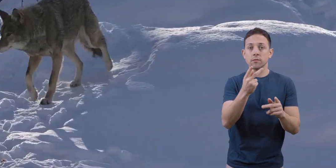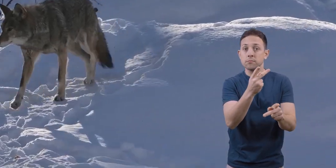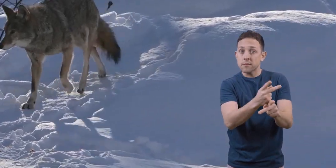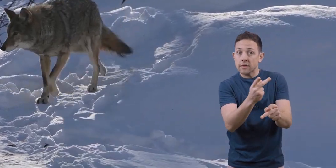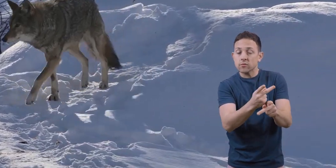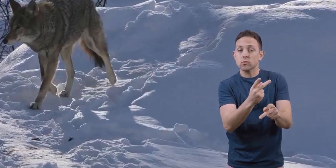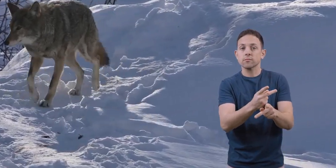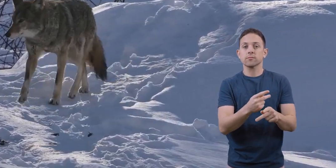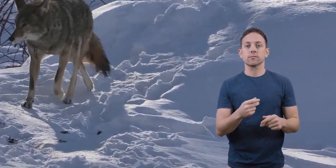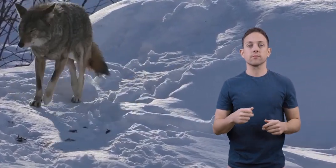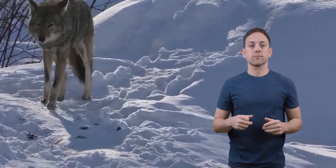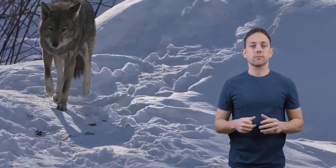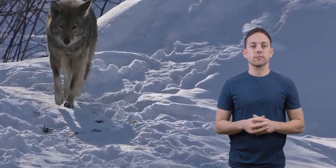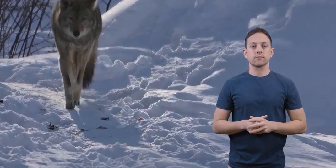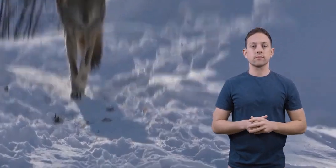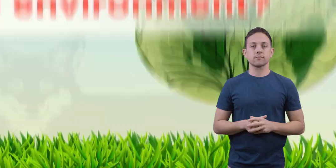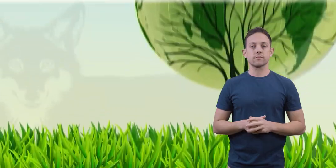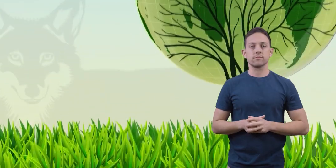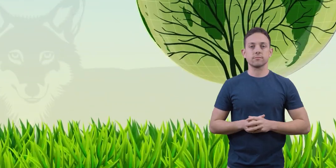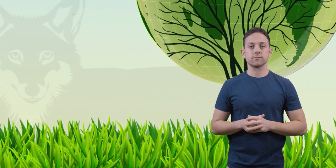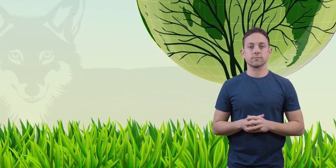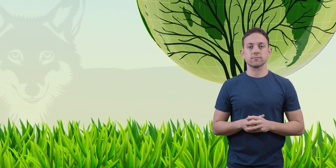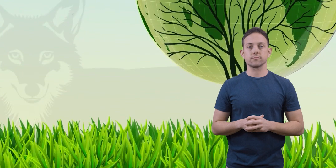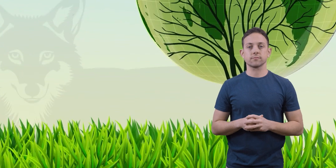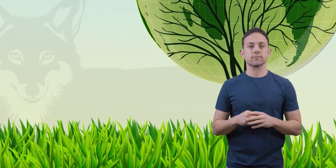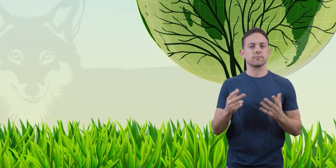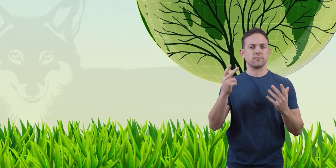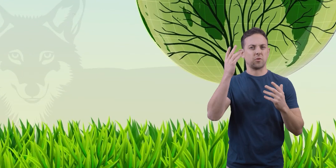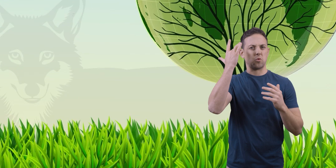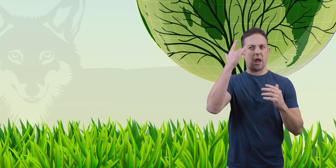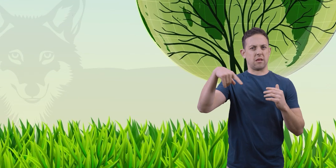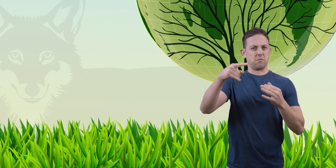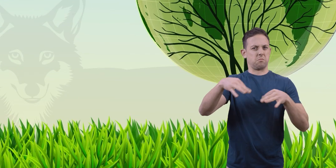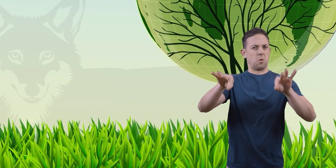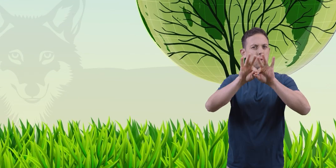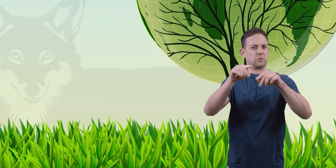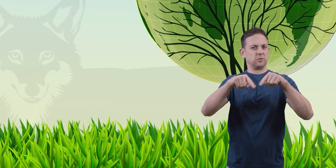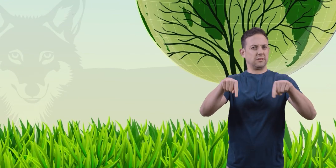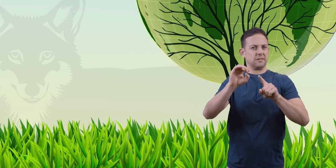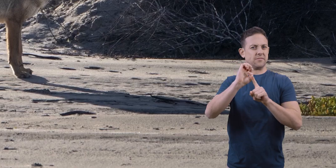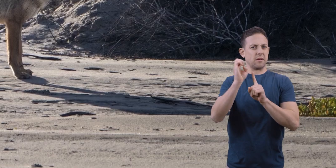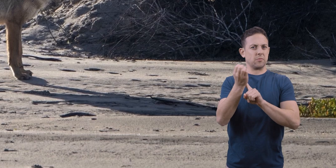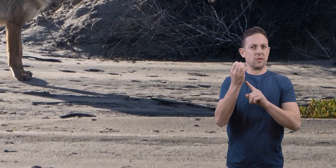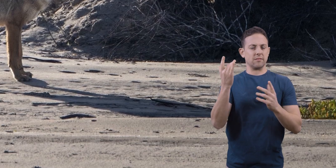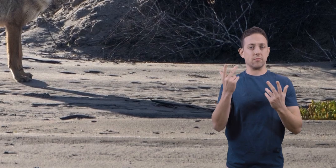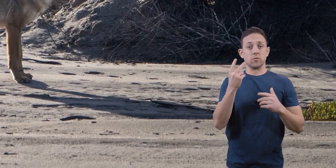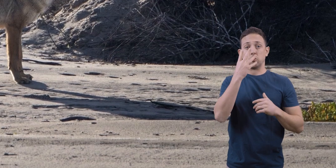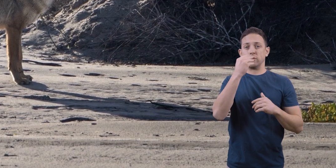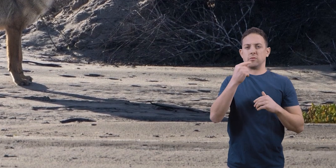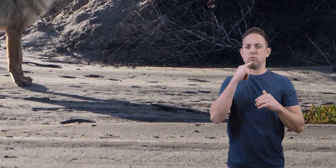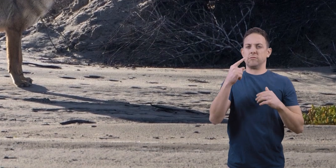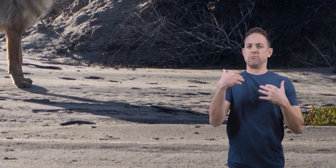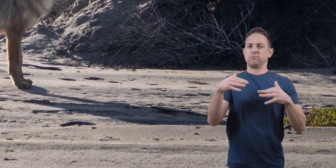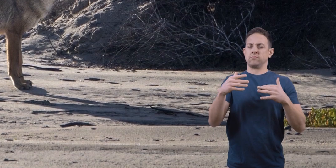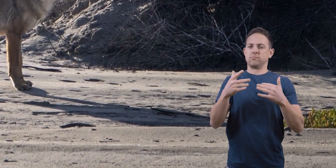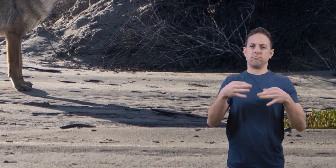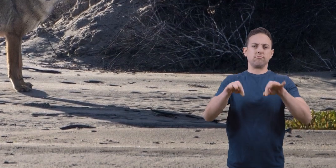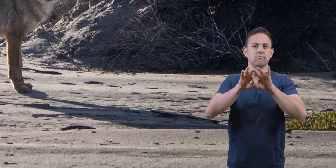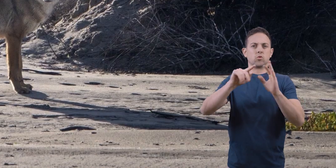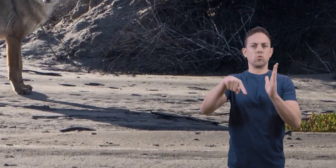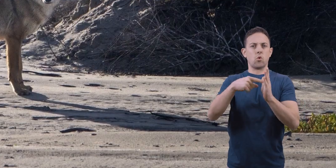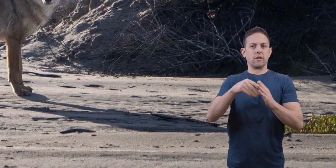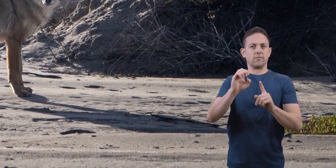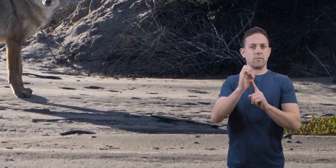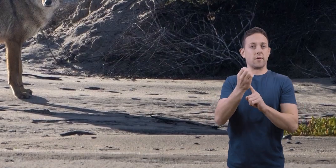or be careful. Why are they important to the environment? Coyotes play a vital role in our